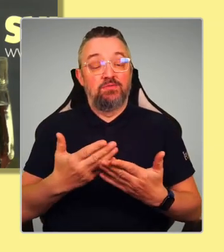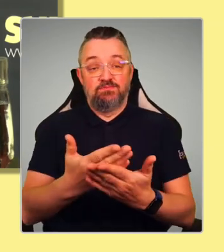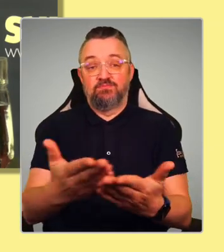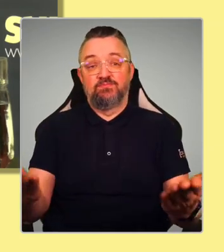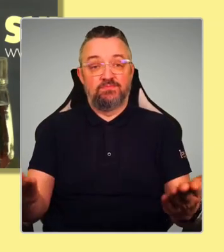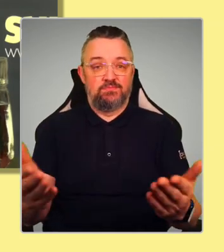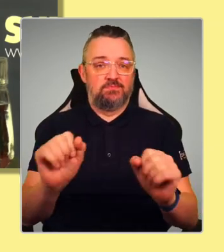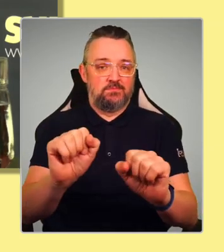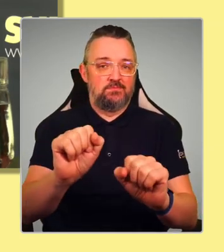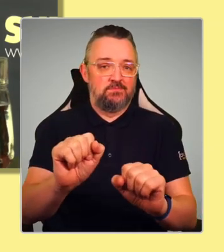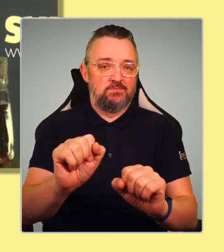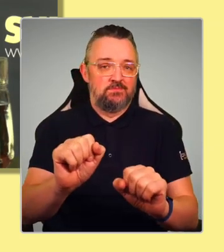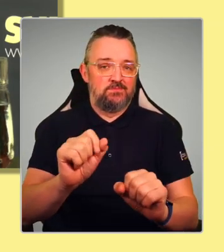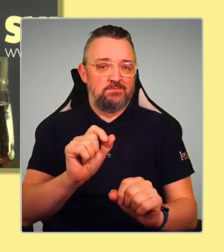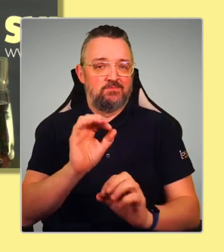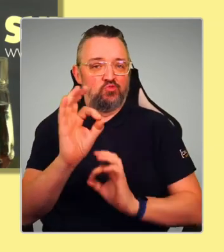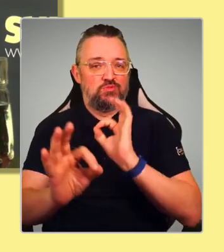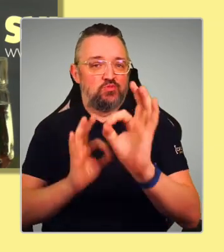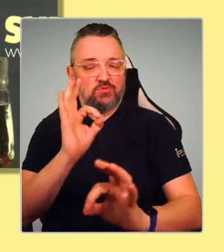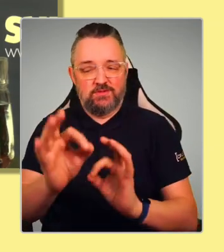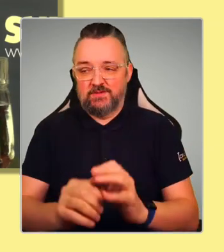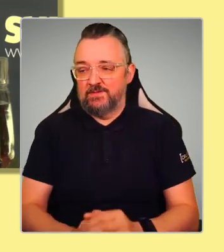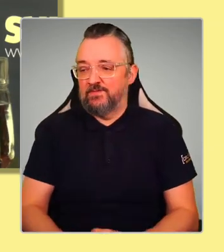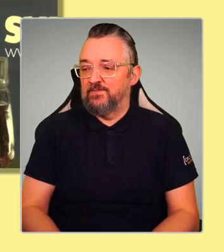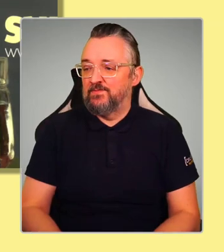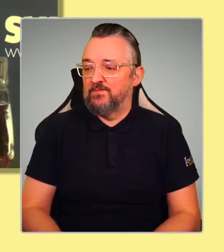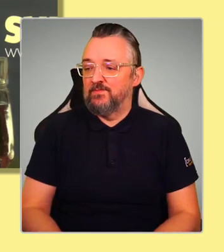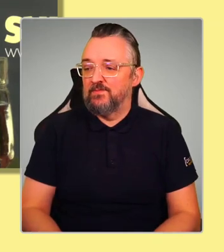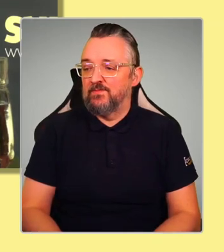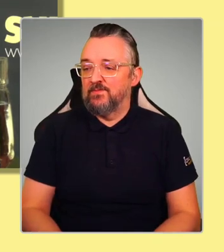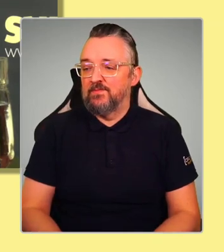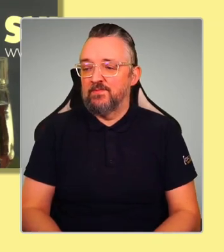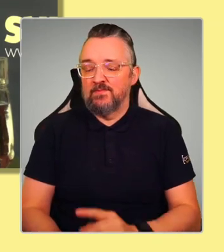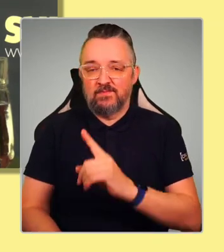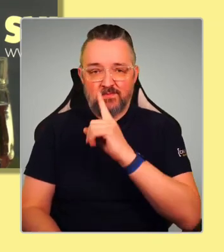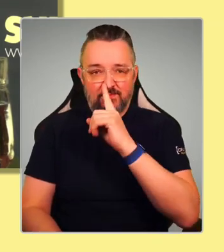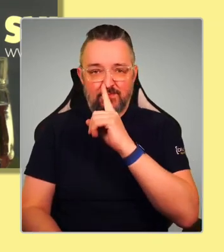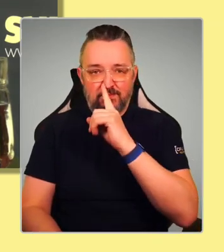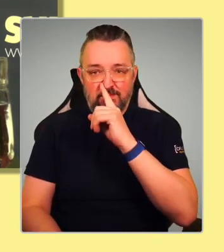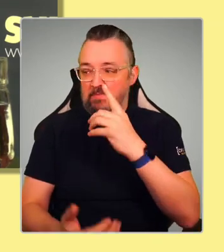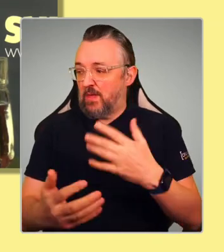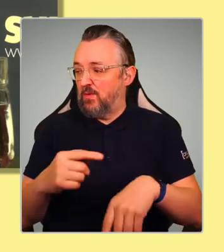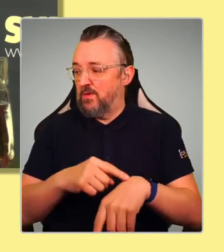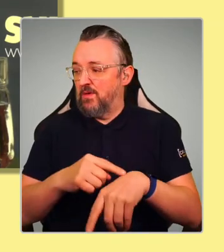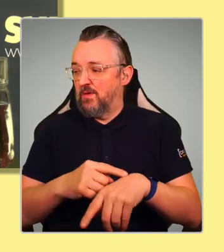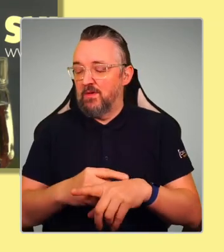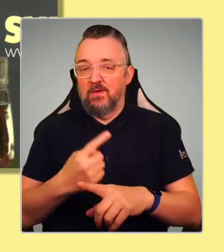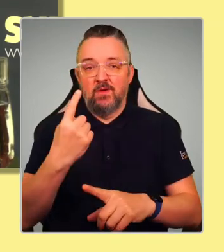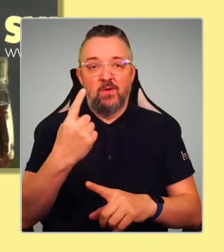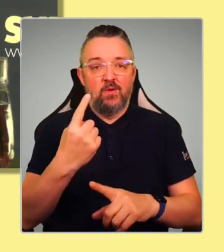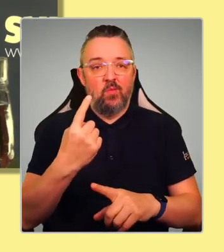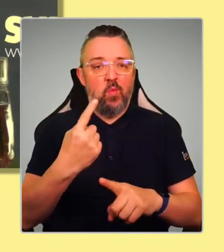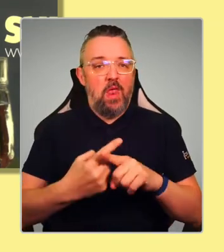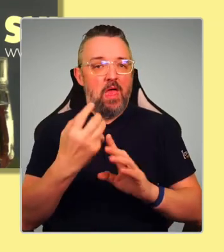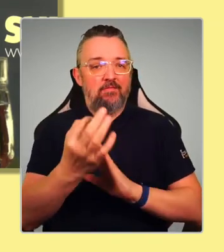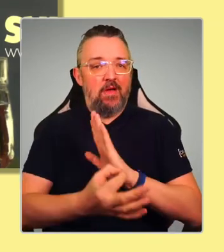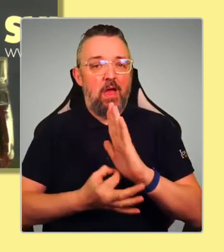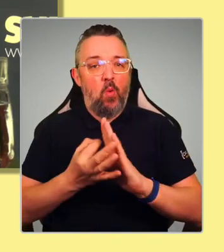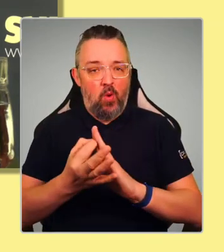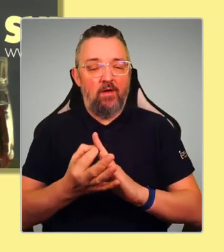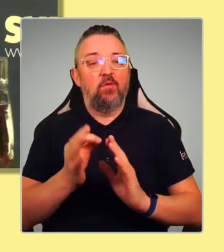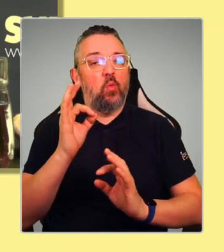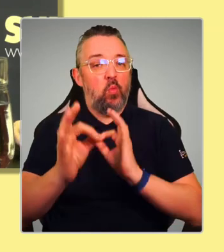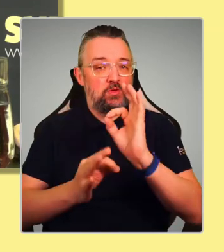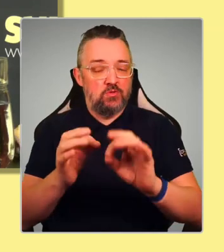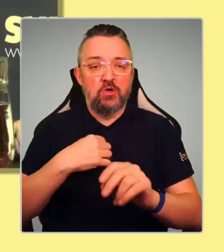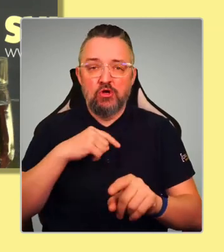So it would be good. We've got just over an hour and a half for questions. So I'll try and get as many in as